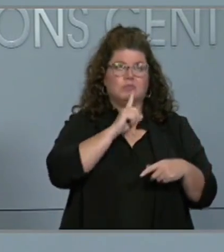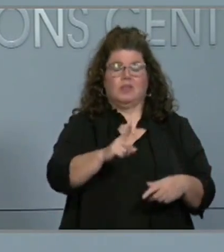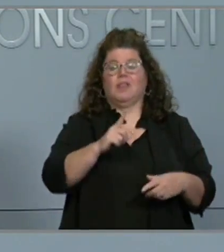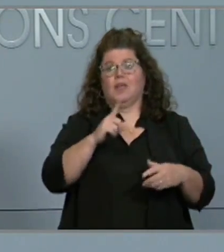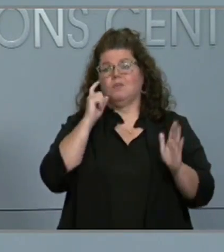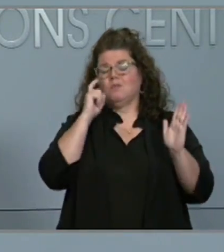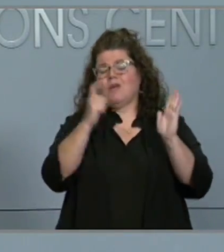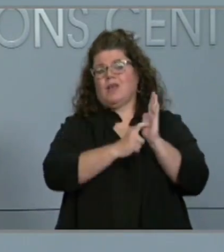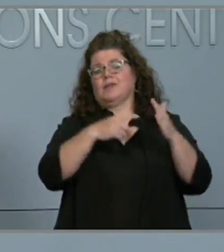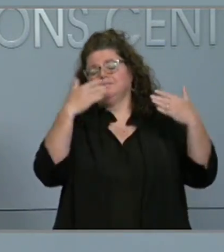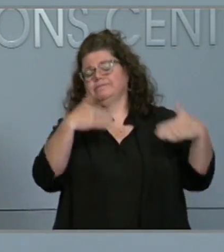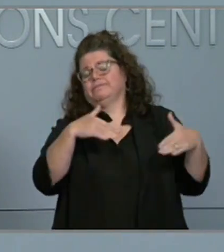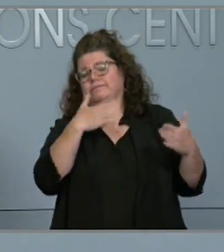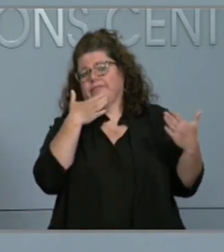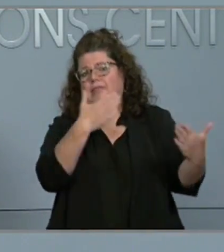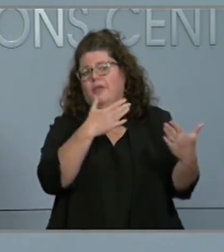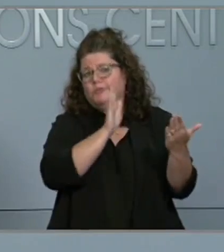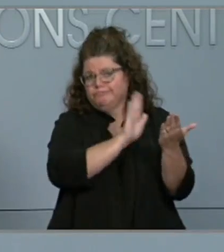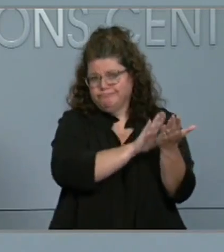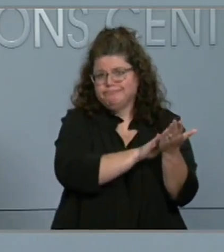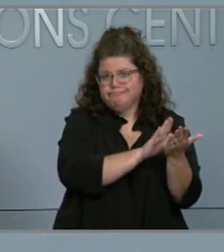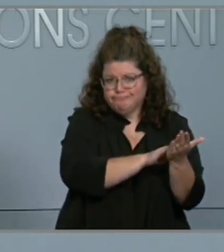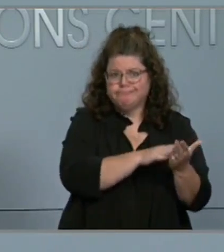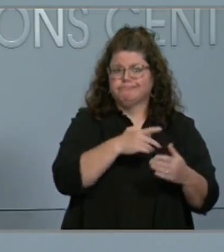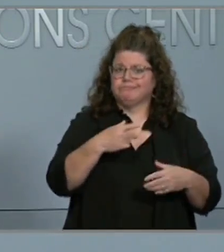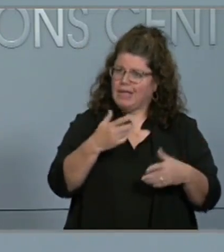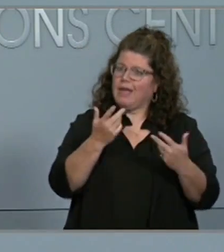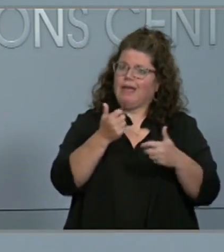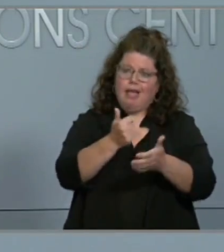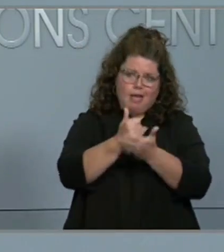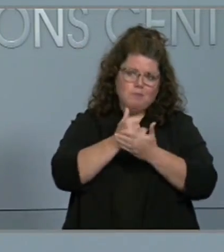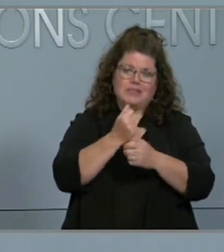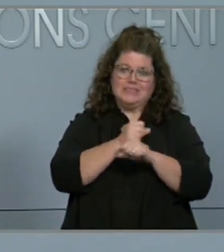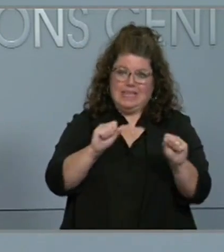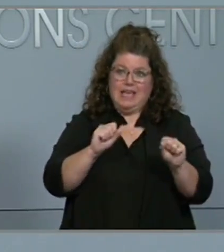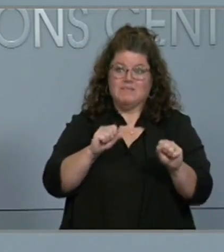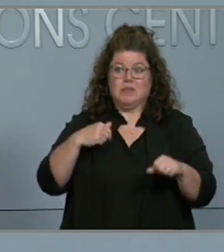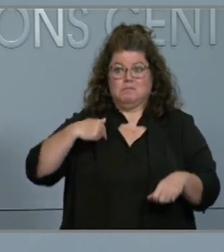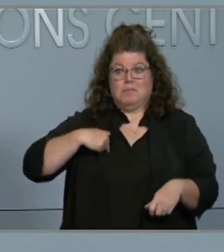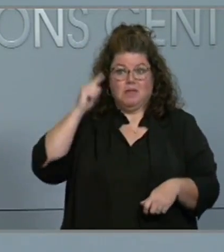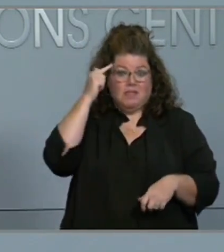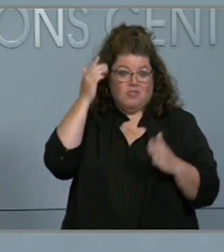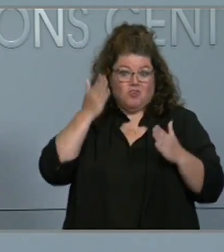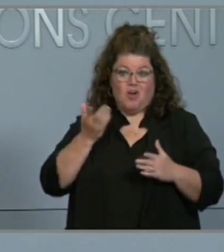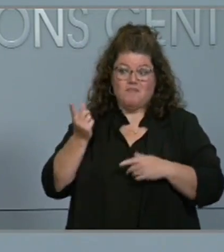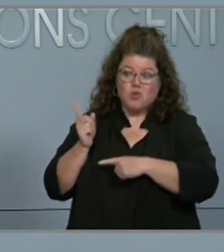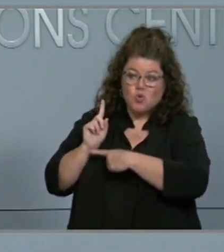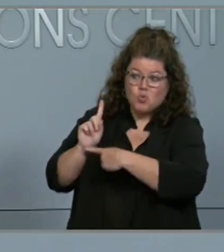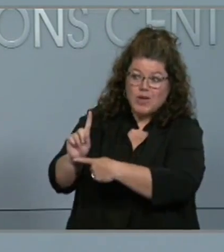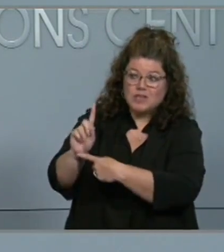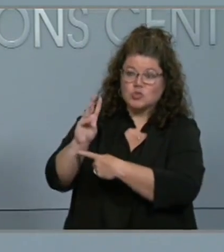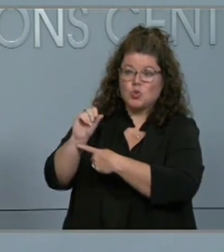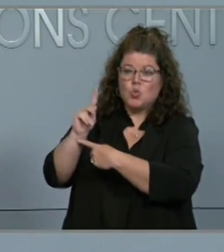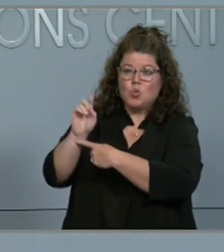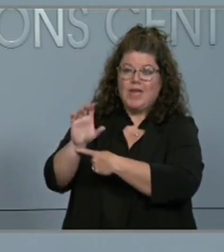appreciate everything you do to keep us safe. Governor Cooper and I did visit today with our Wake County Maintenance Yard earlier, and we're